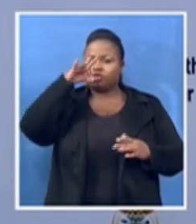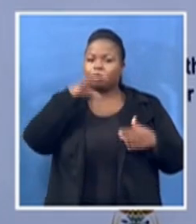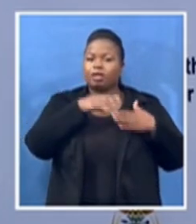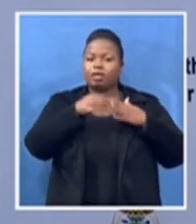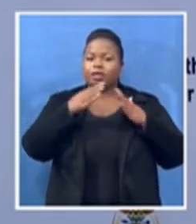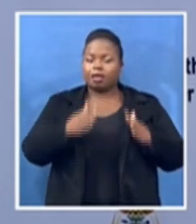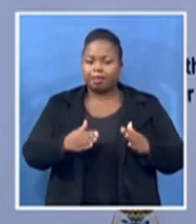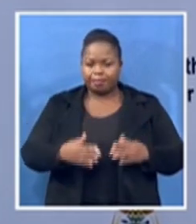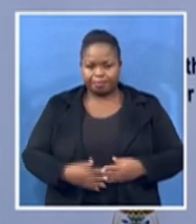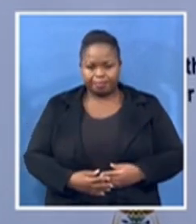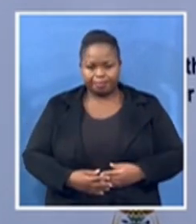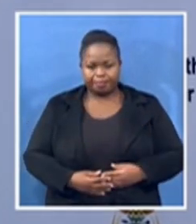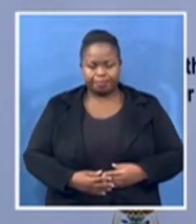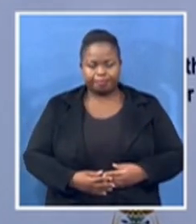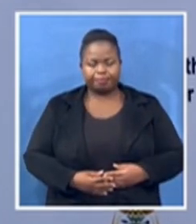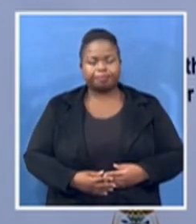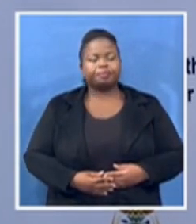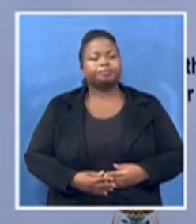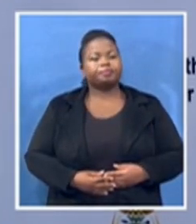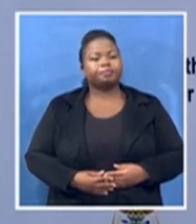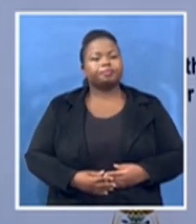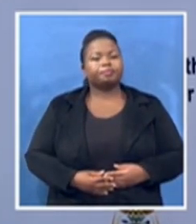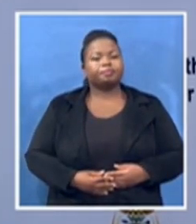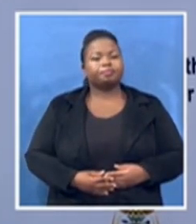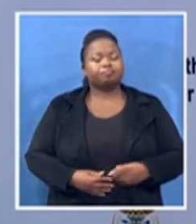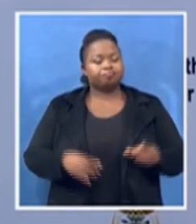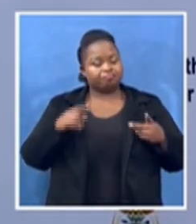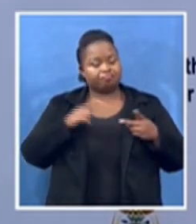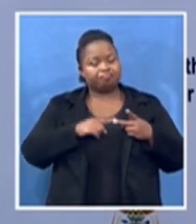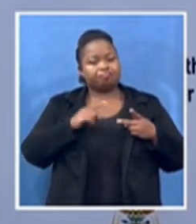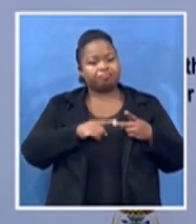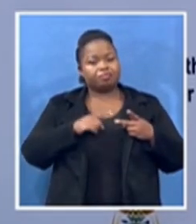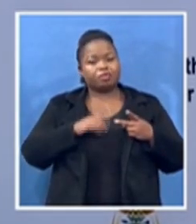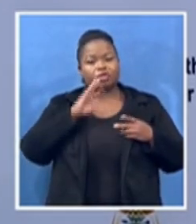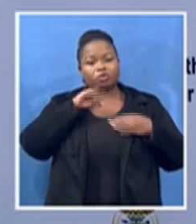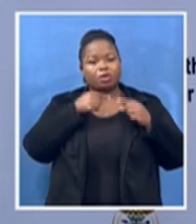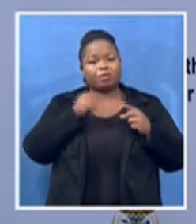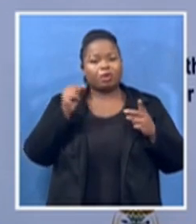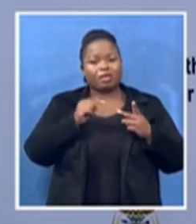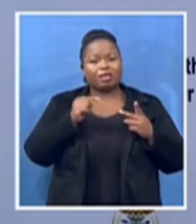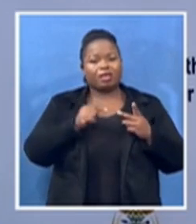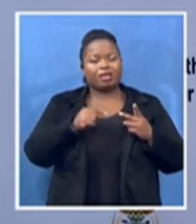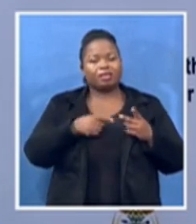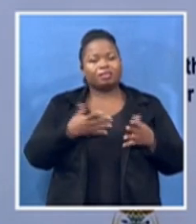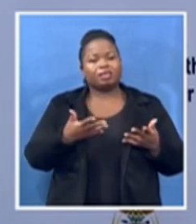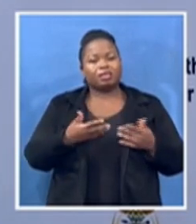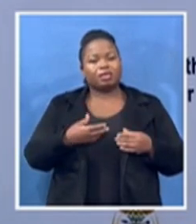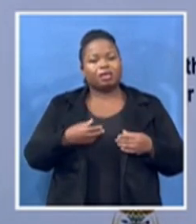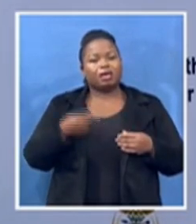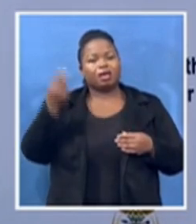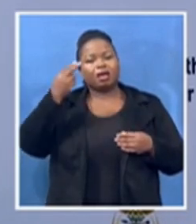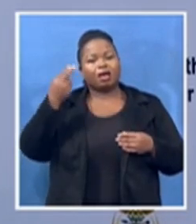You must talk about Marshall as an artist. That's singing, the president